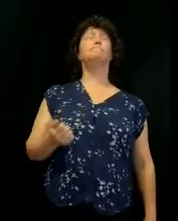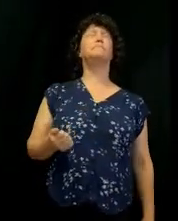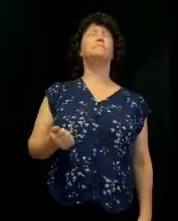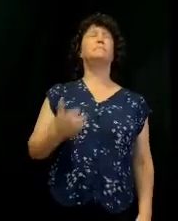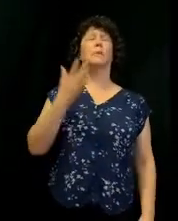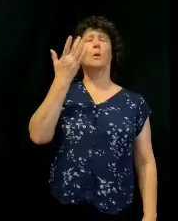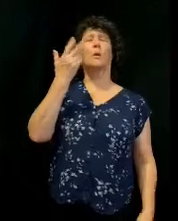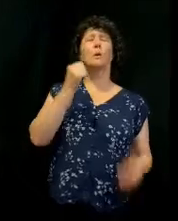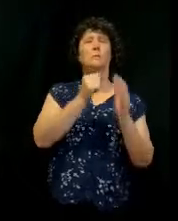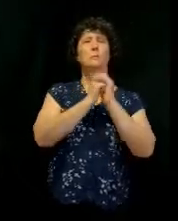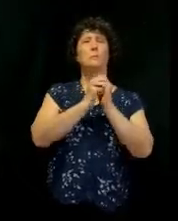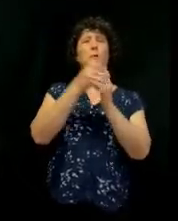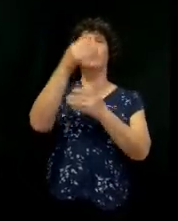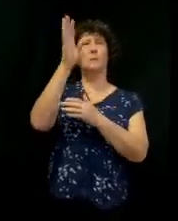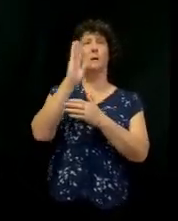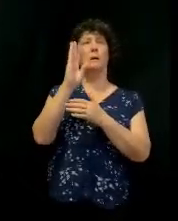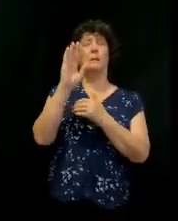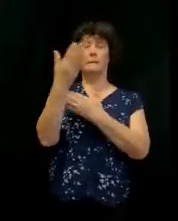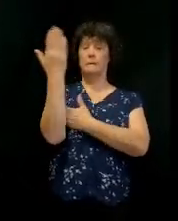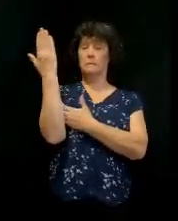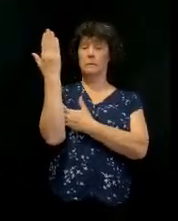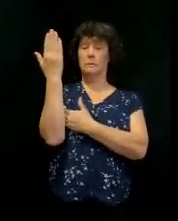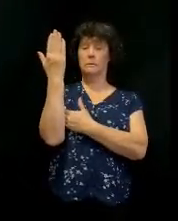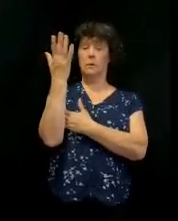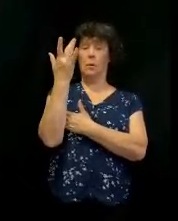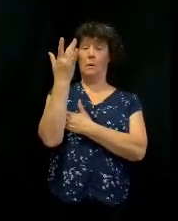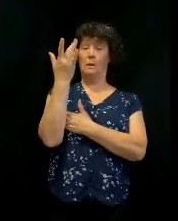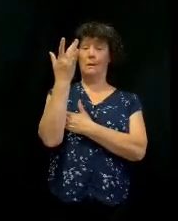Why am I worshiping God this morning? You know why? Because he's good.